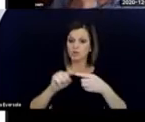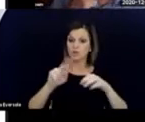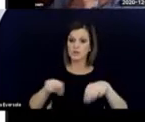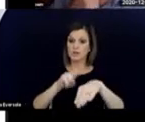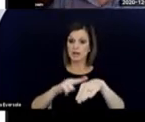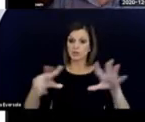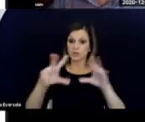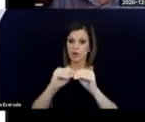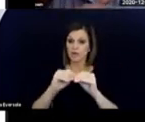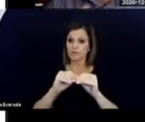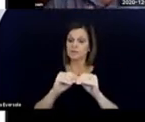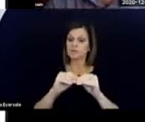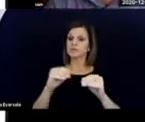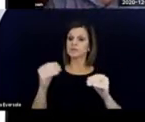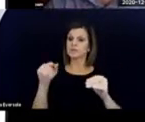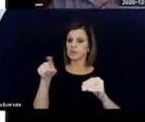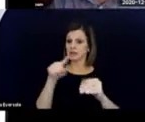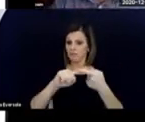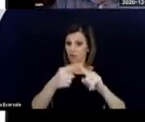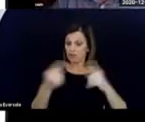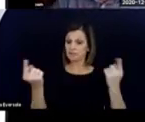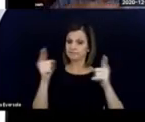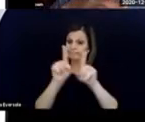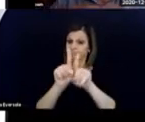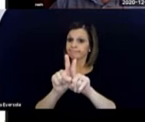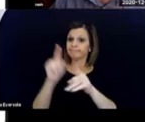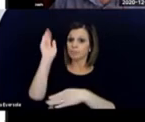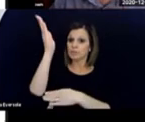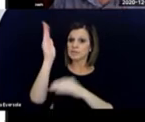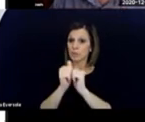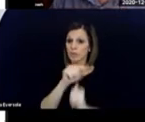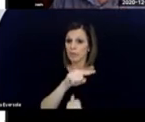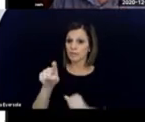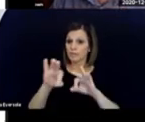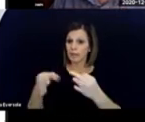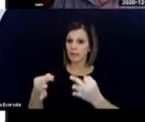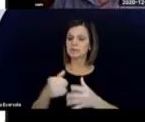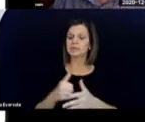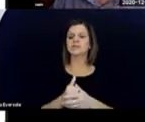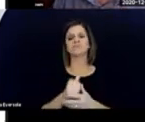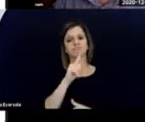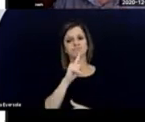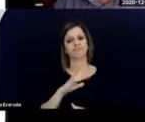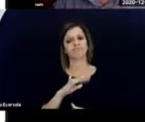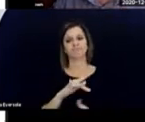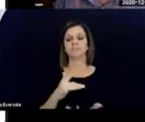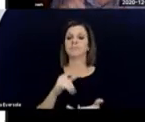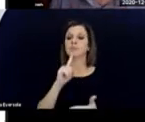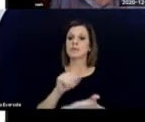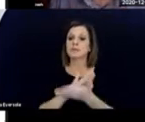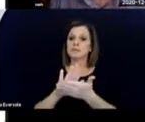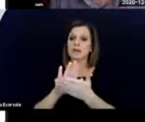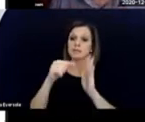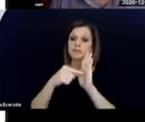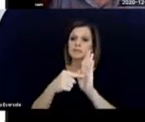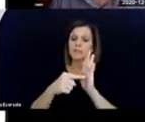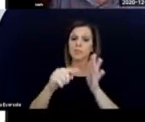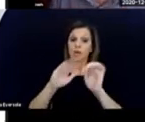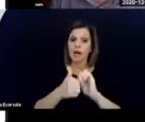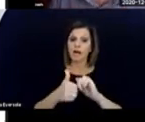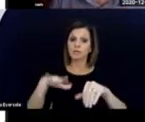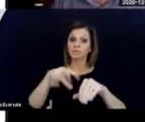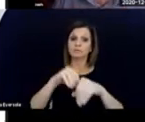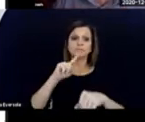with them. And it's a nice example of how in the deaf-blind field we have to be